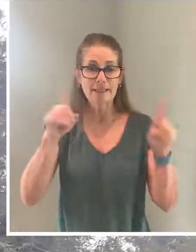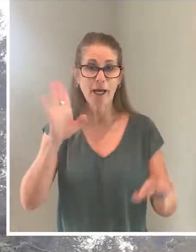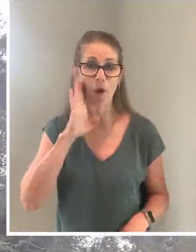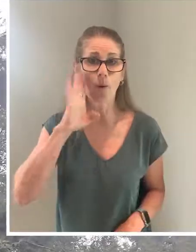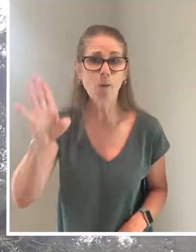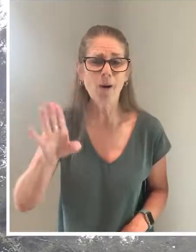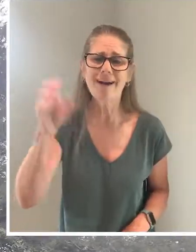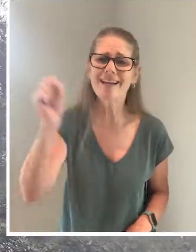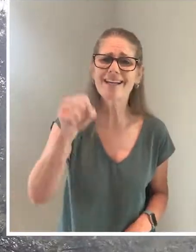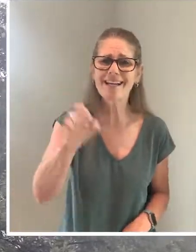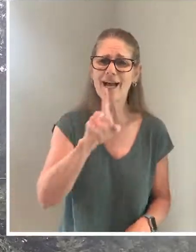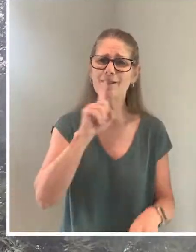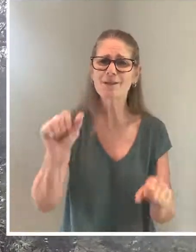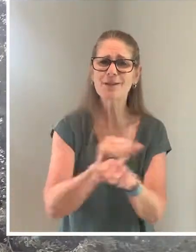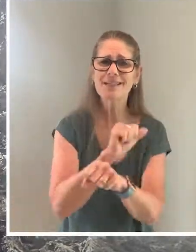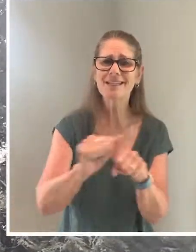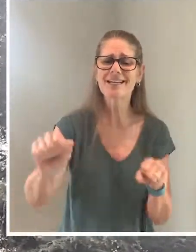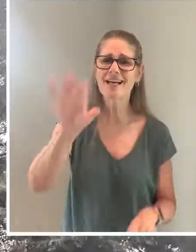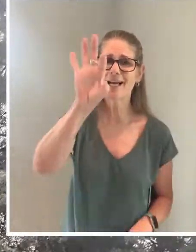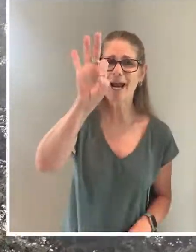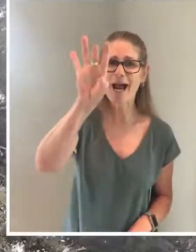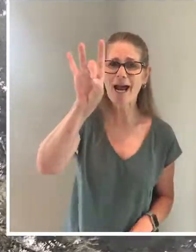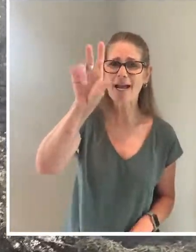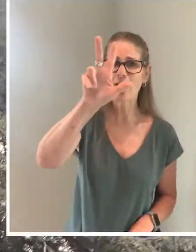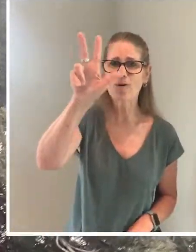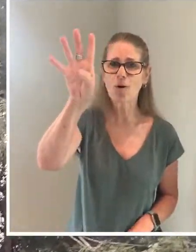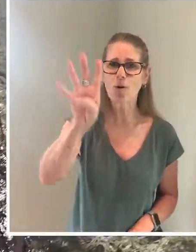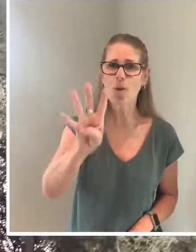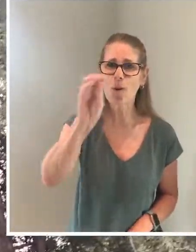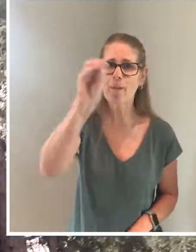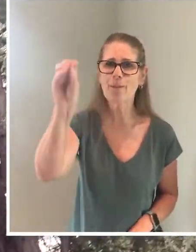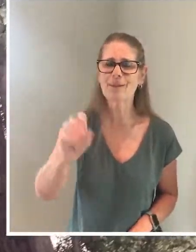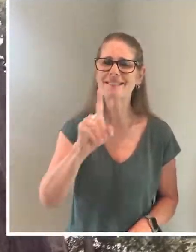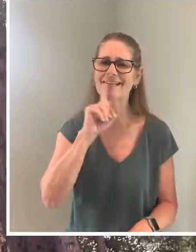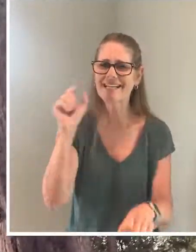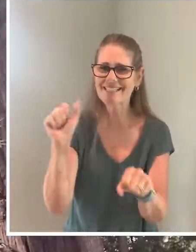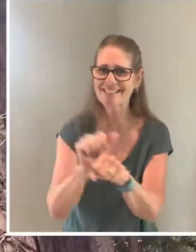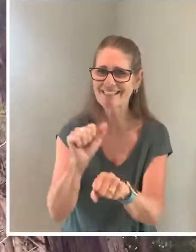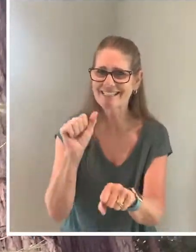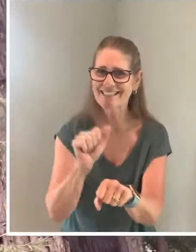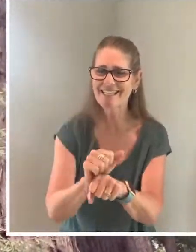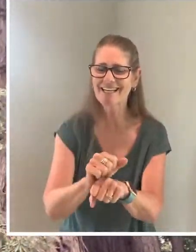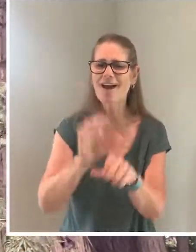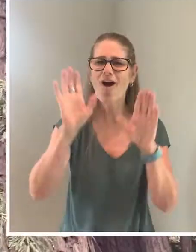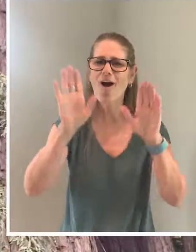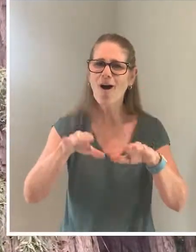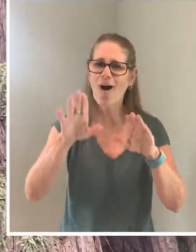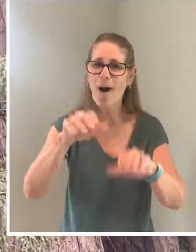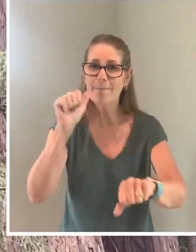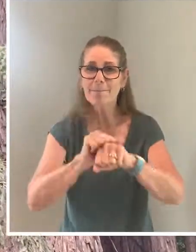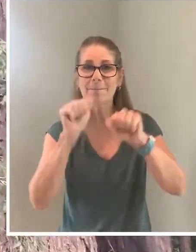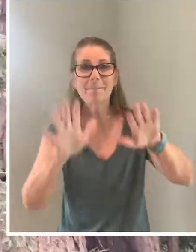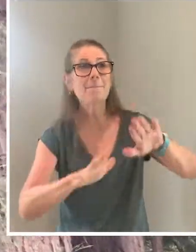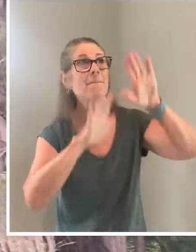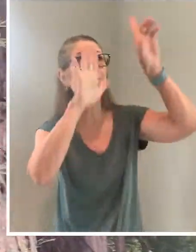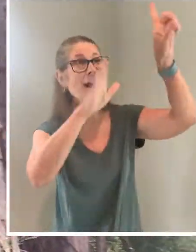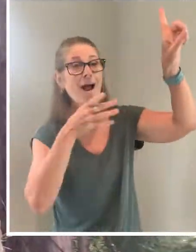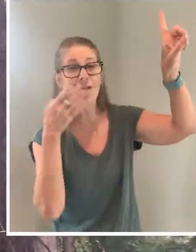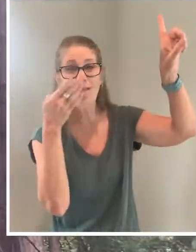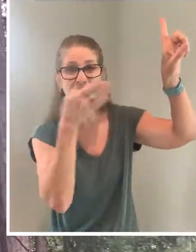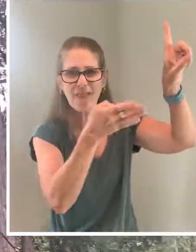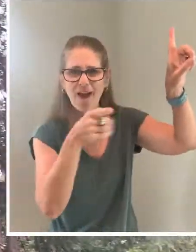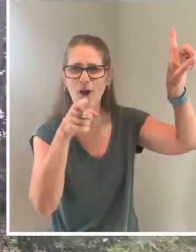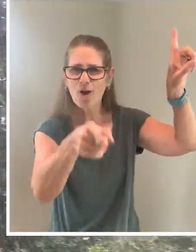98.75% guaranteed. Kid, you'll move mountains. So,